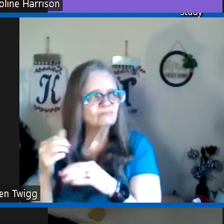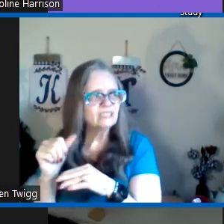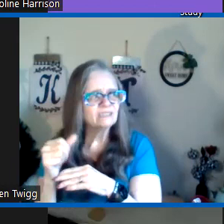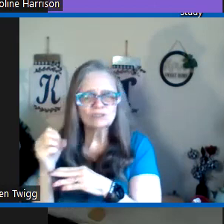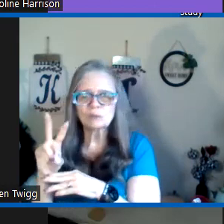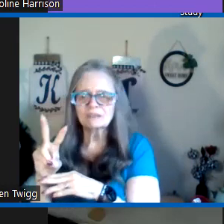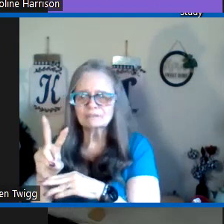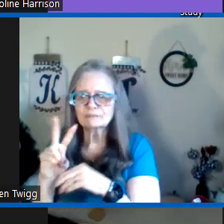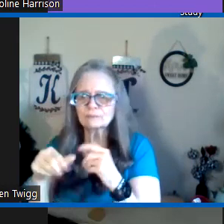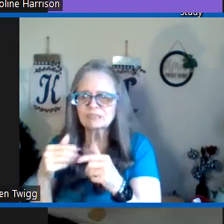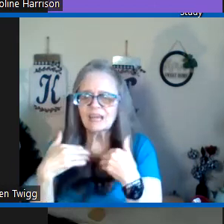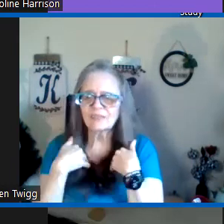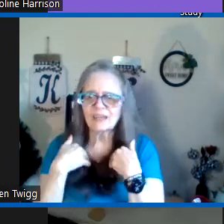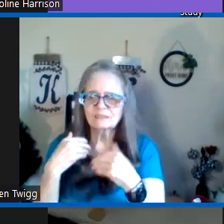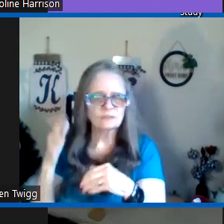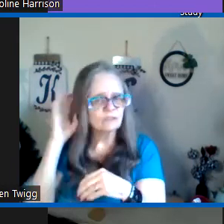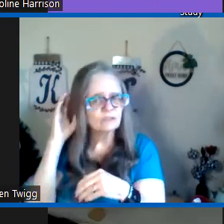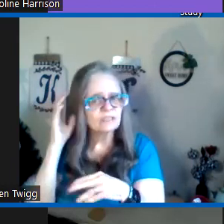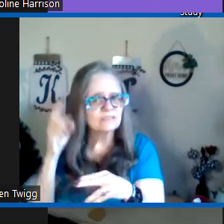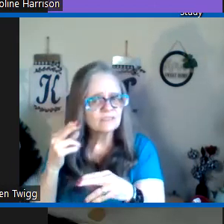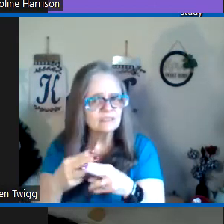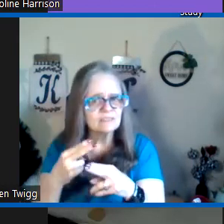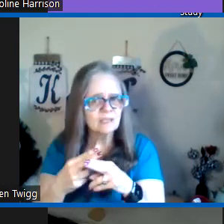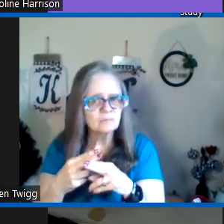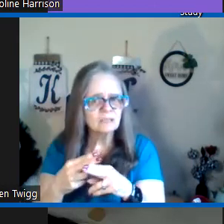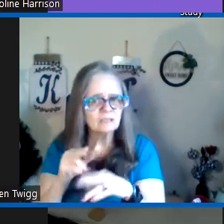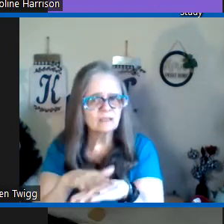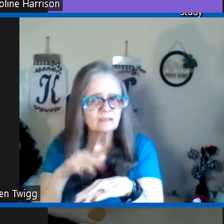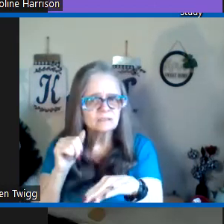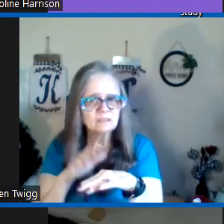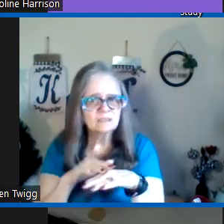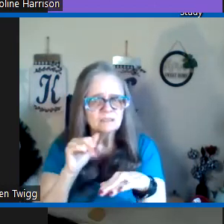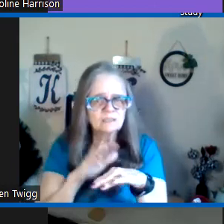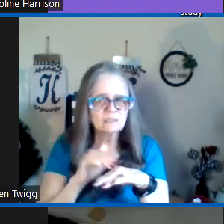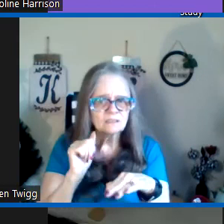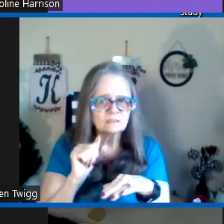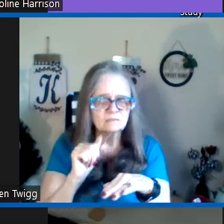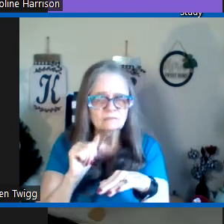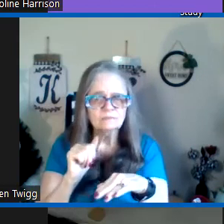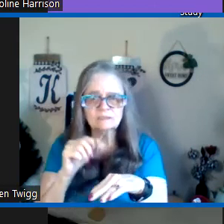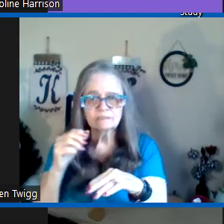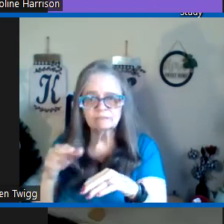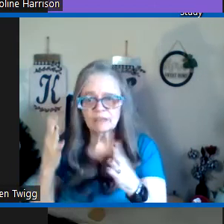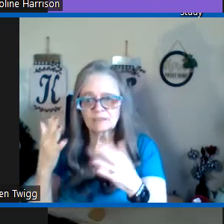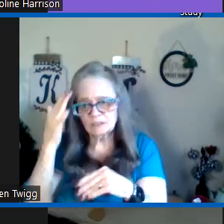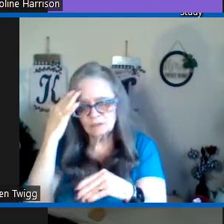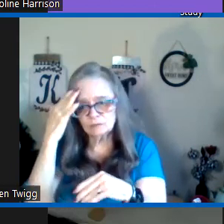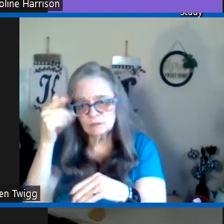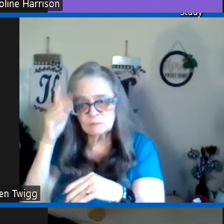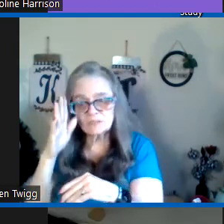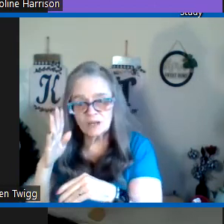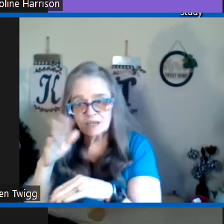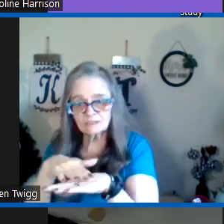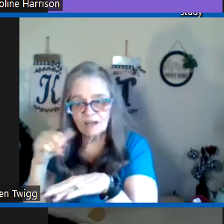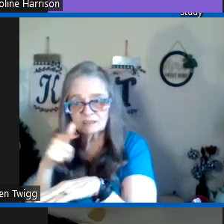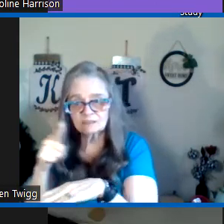10 12 when he had that when he heard his his name being called you know and then finally he